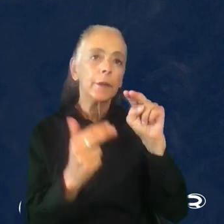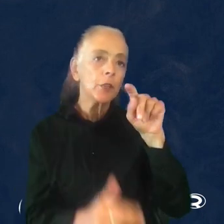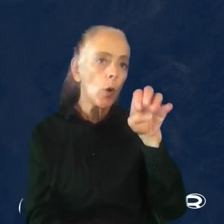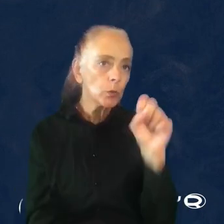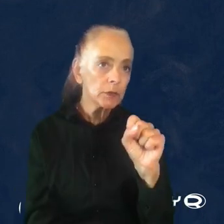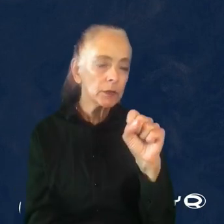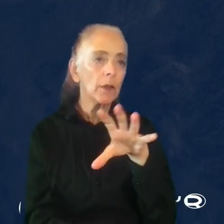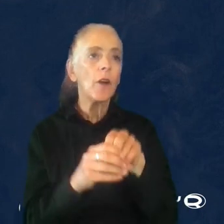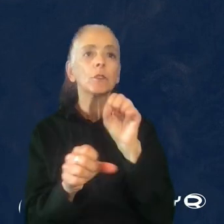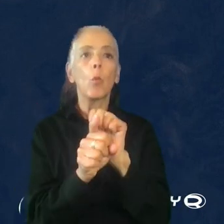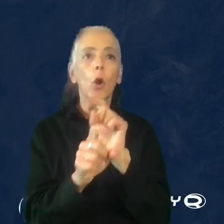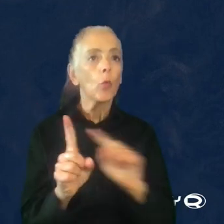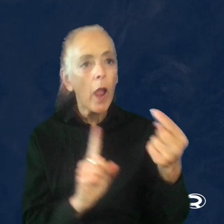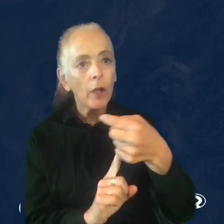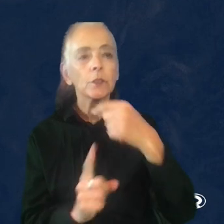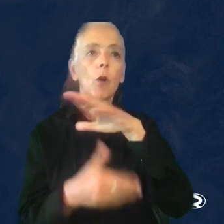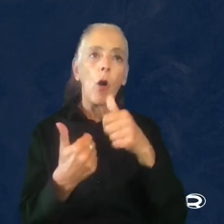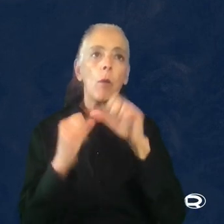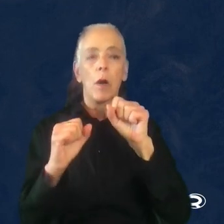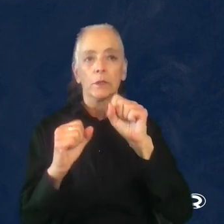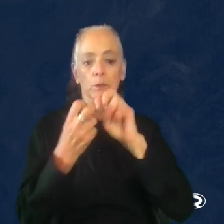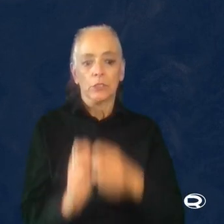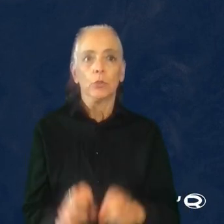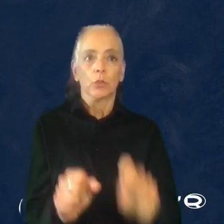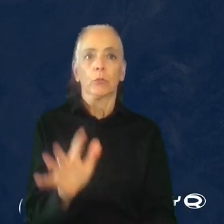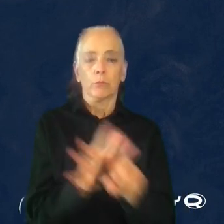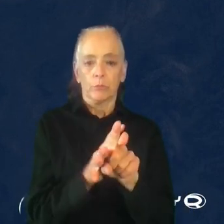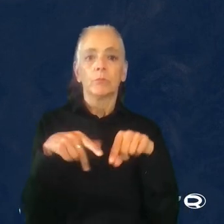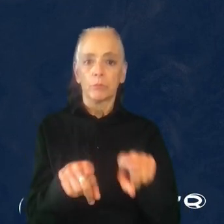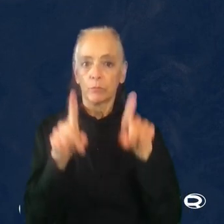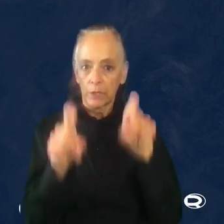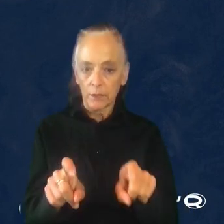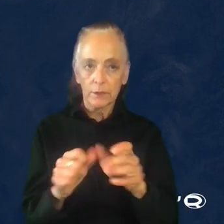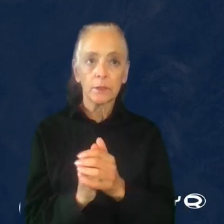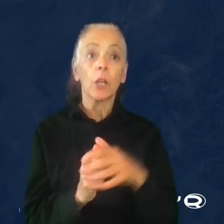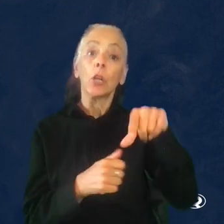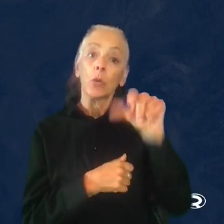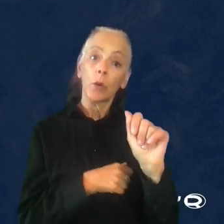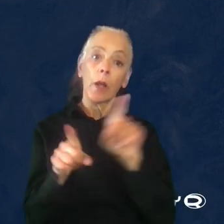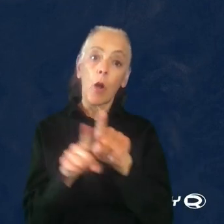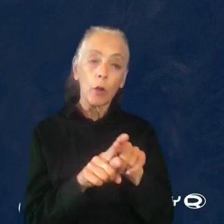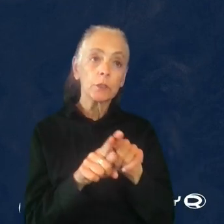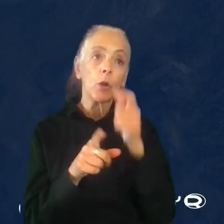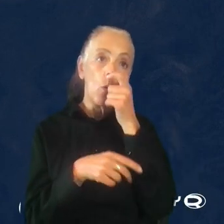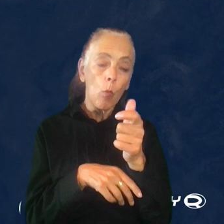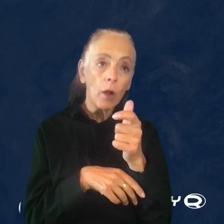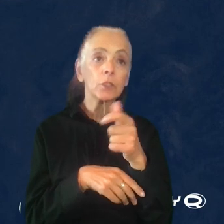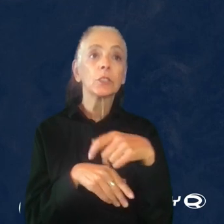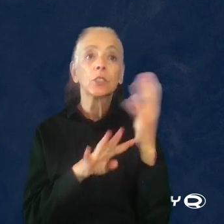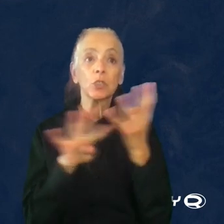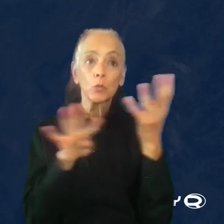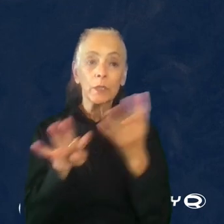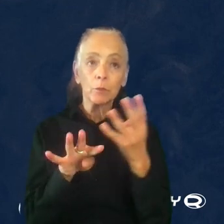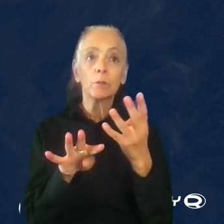involves workarounds of all the possible issues that could occur during a test. QA also watches the live streams on the day